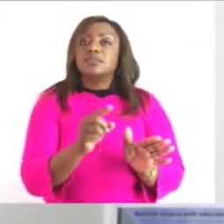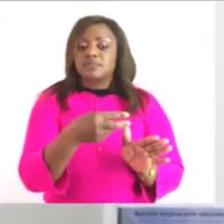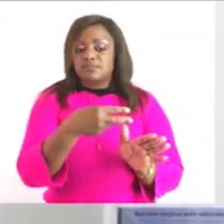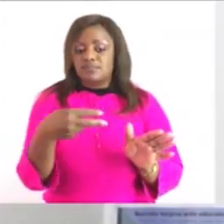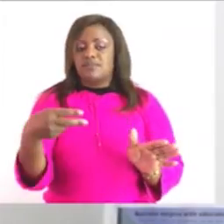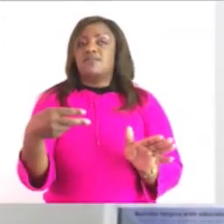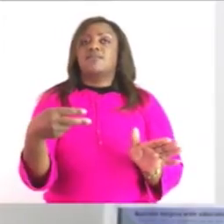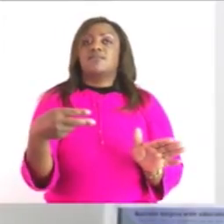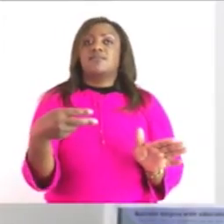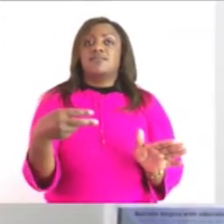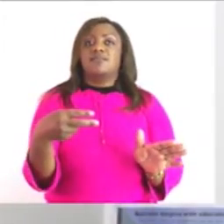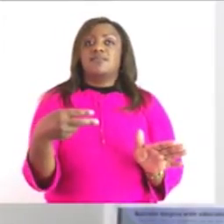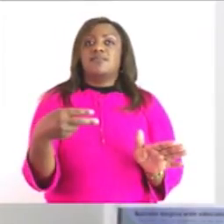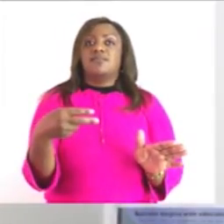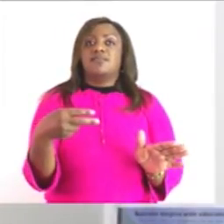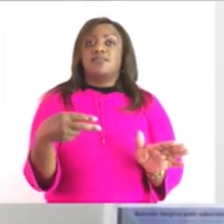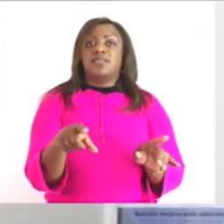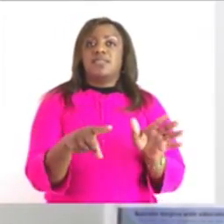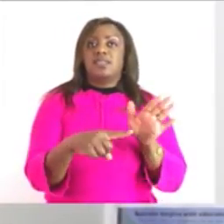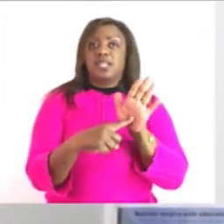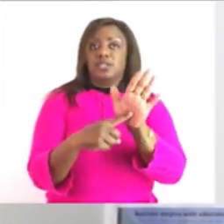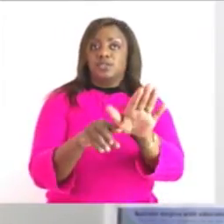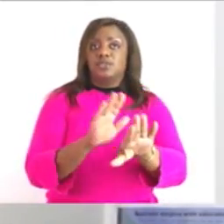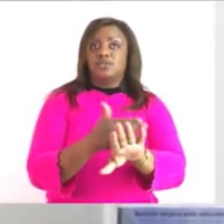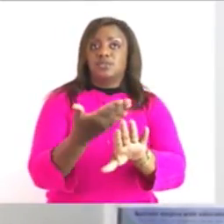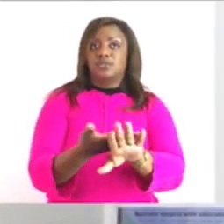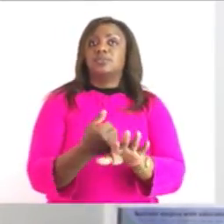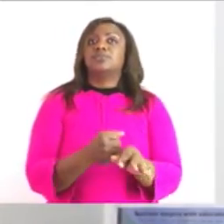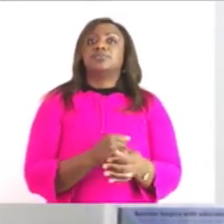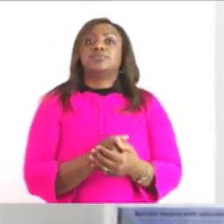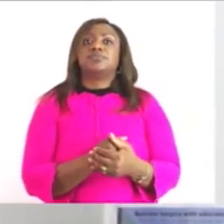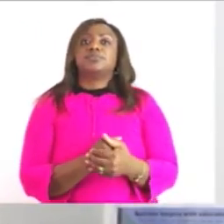of course we can do this as 17.0